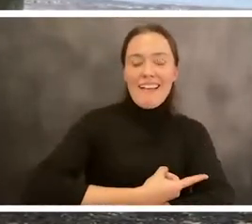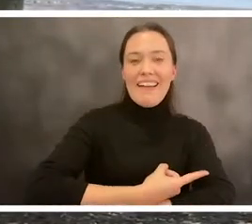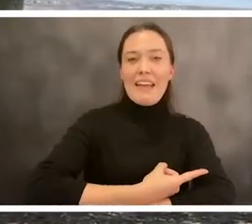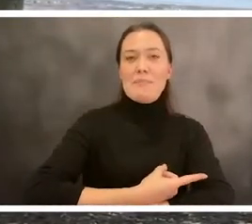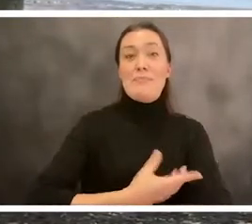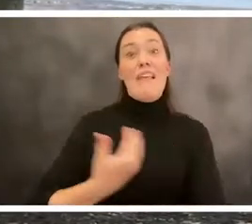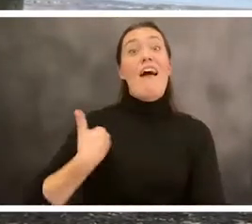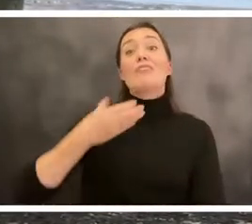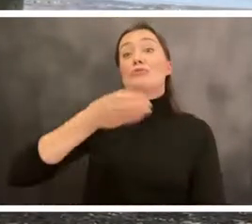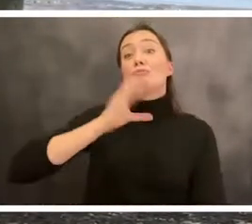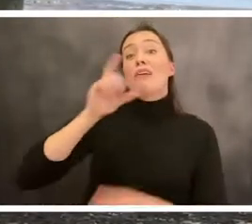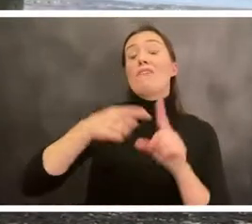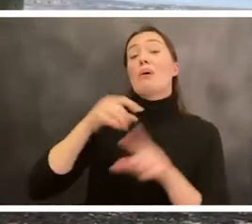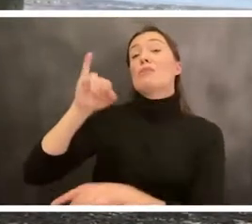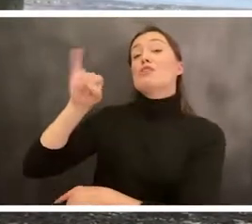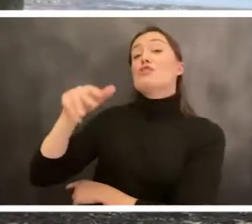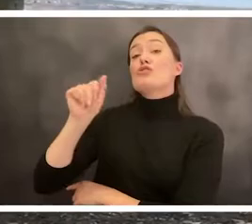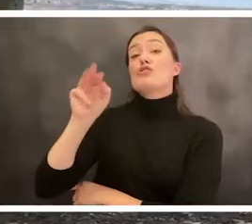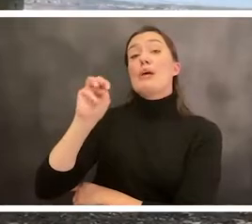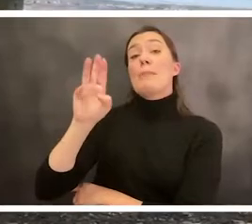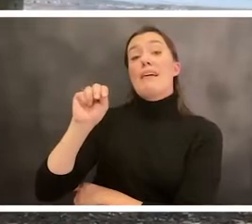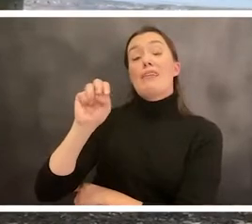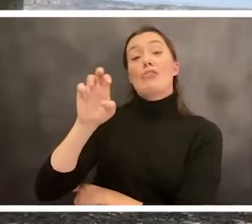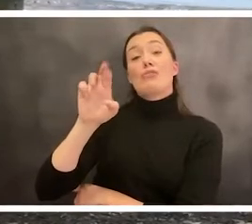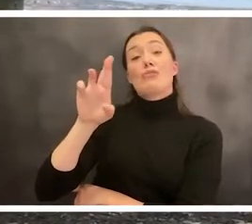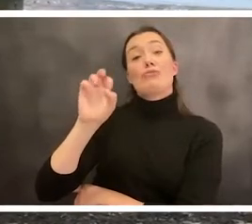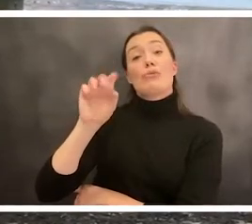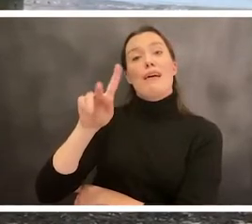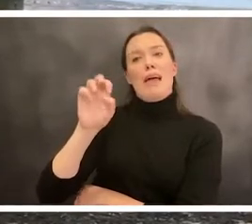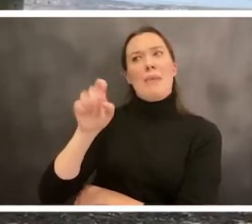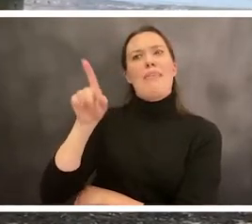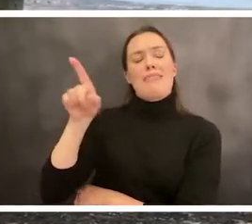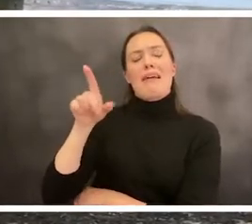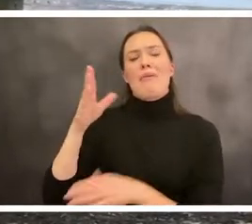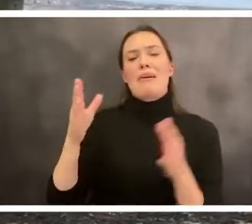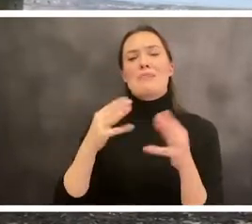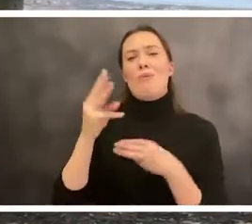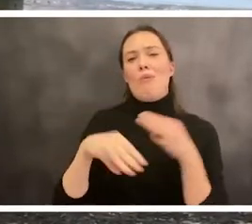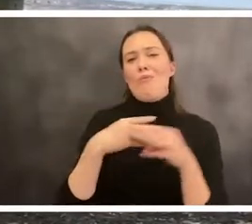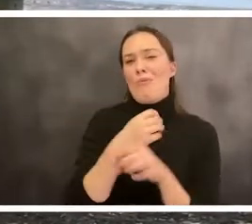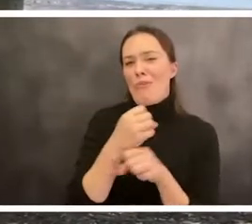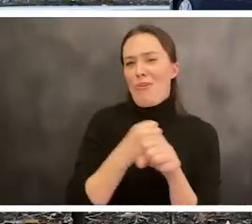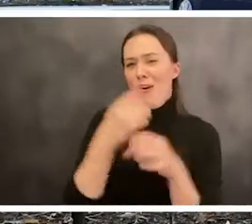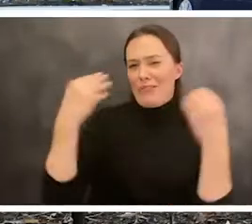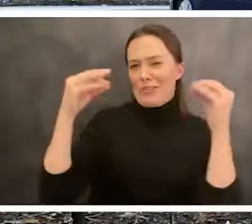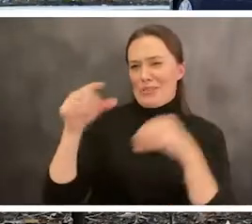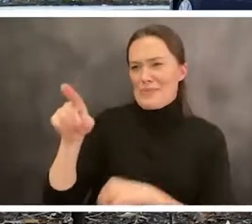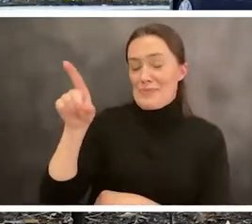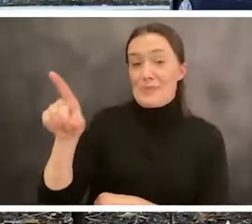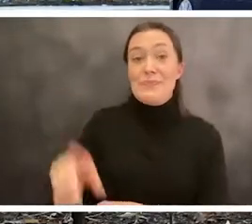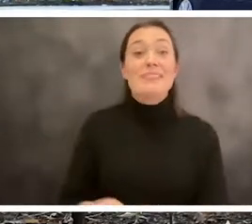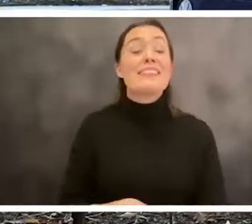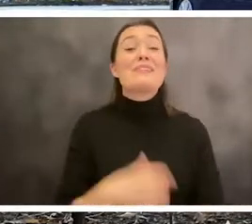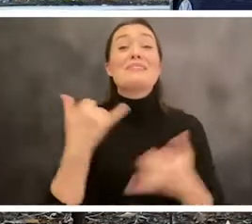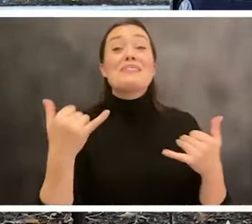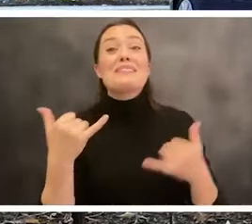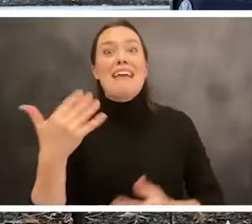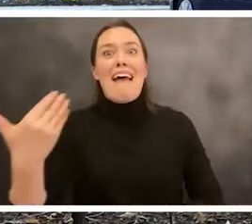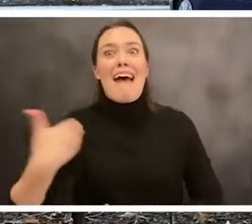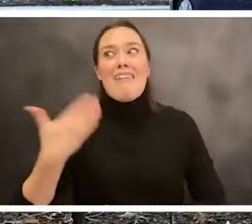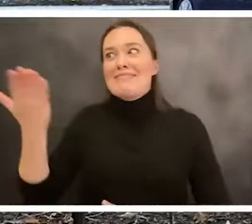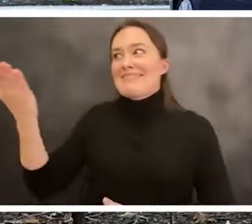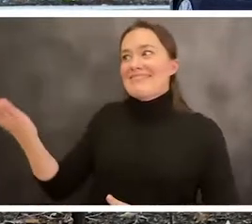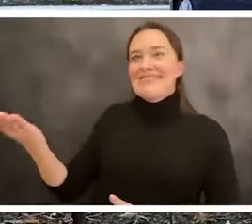with some wonderful beverages from Jam and Crepes, some Small World Coffee with our guest today, Lou Gantwick.